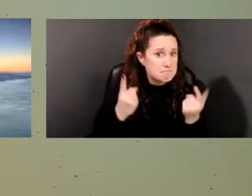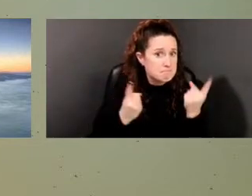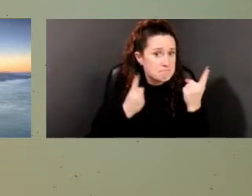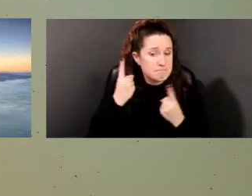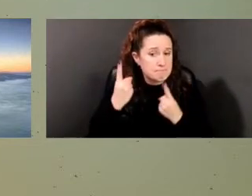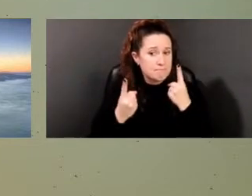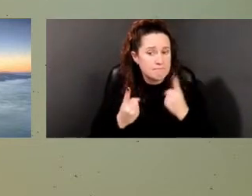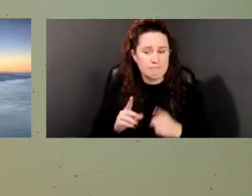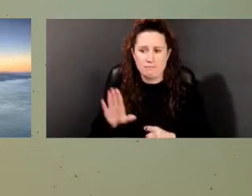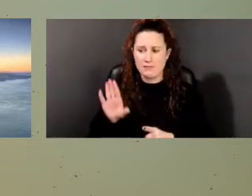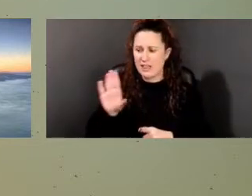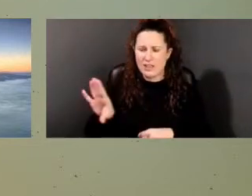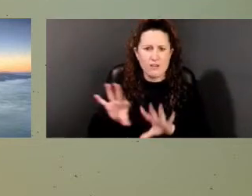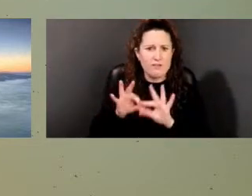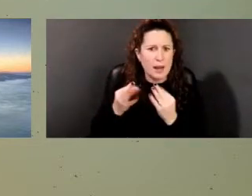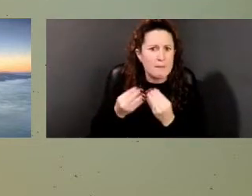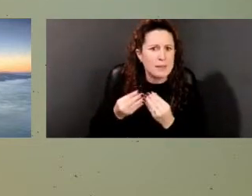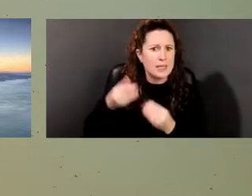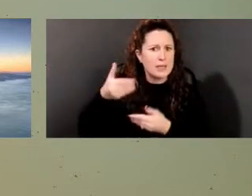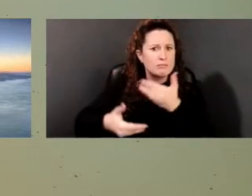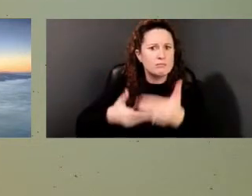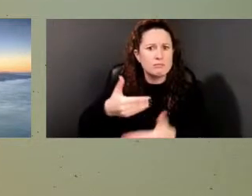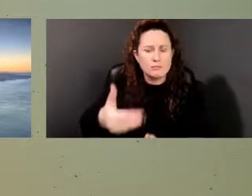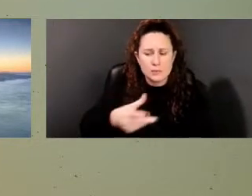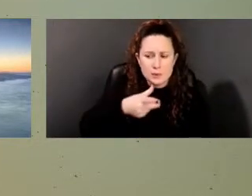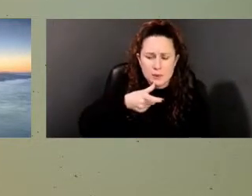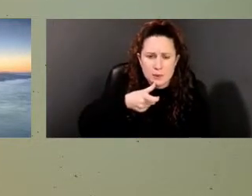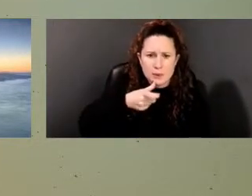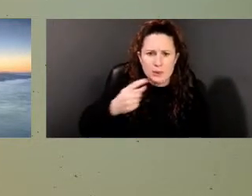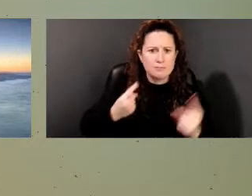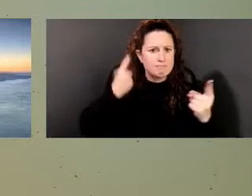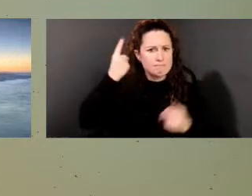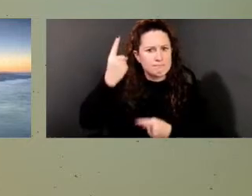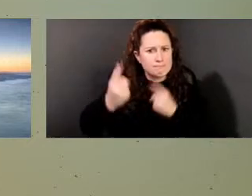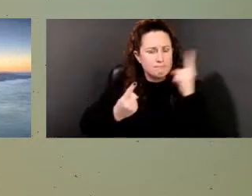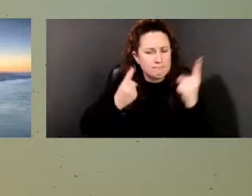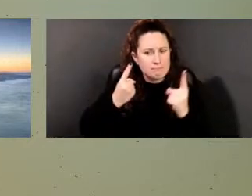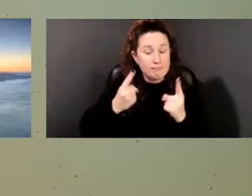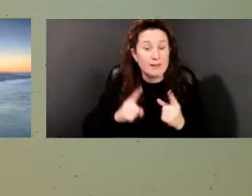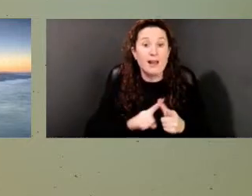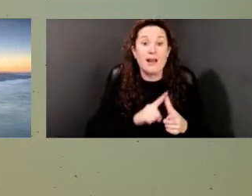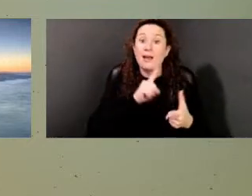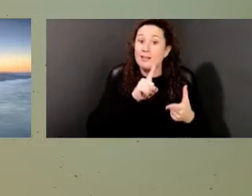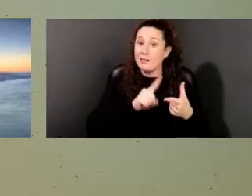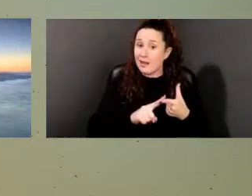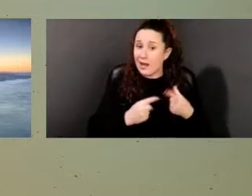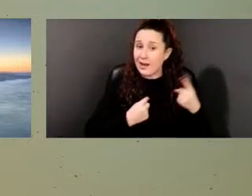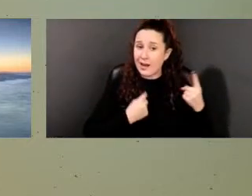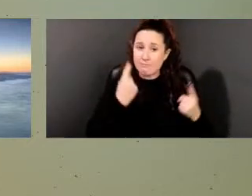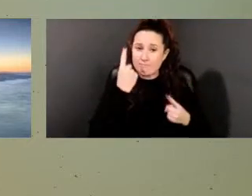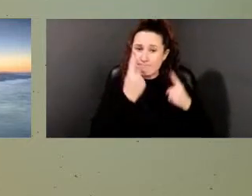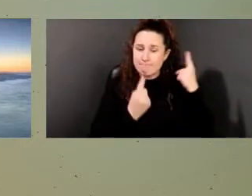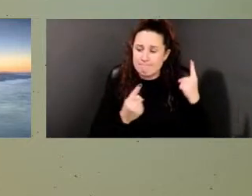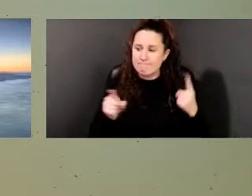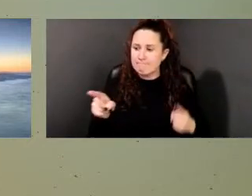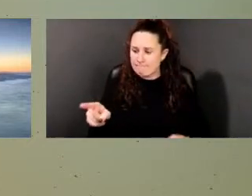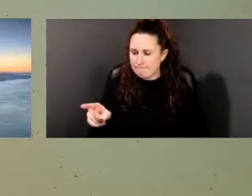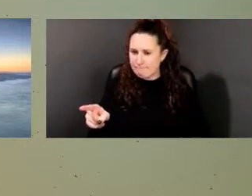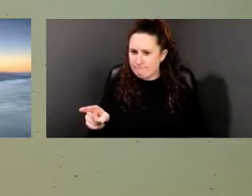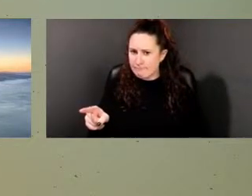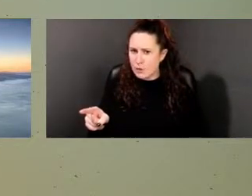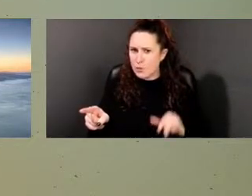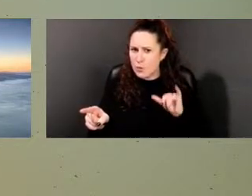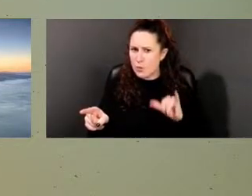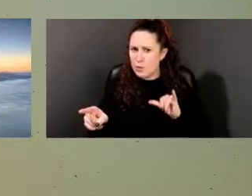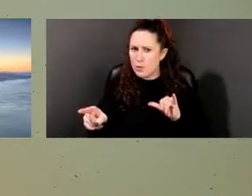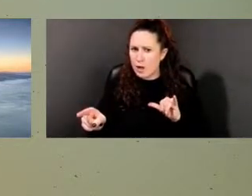who they may be. And then I started wondering, well, how many other places in Delaware